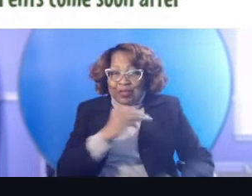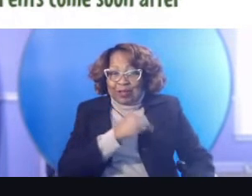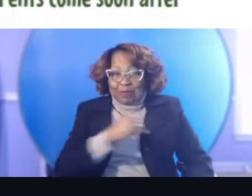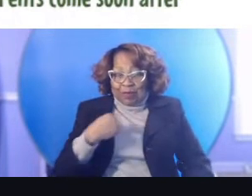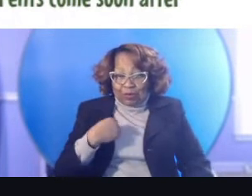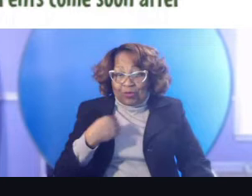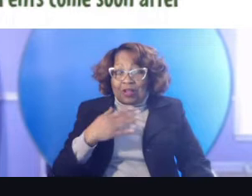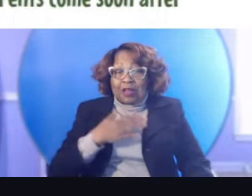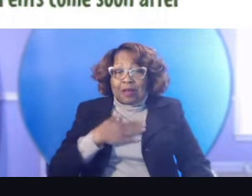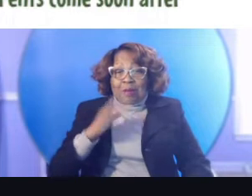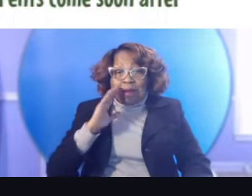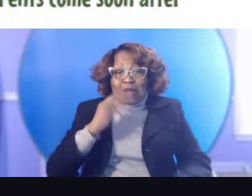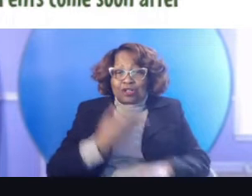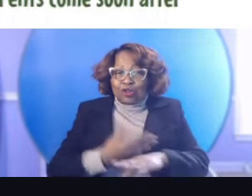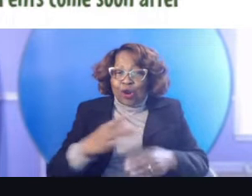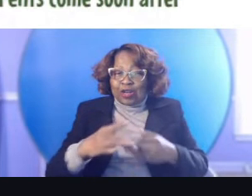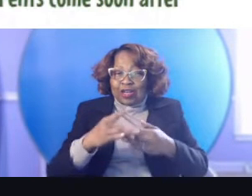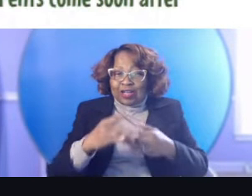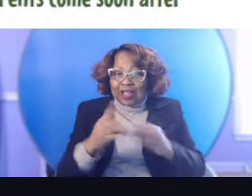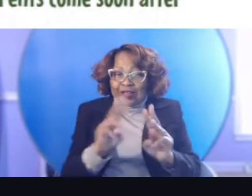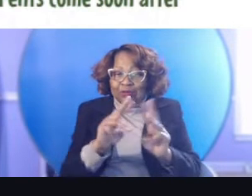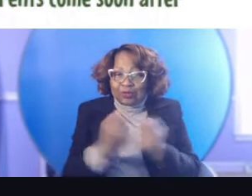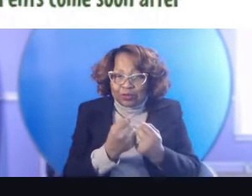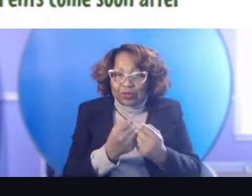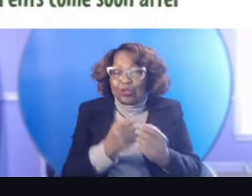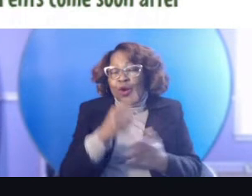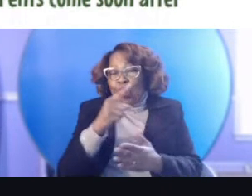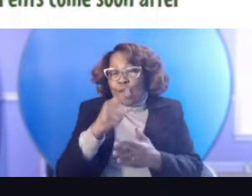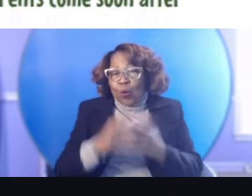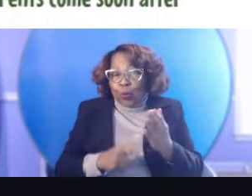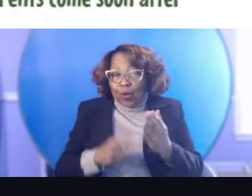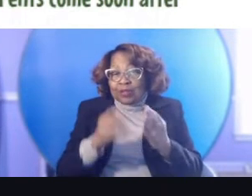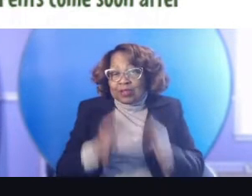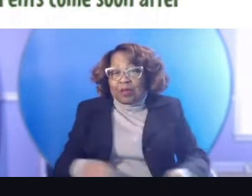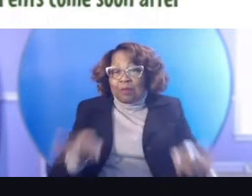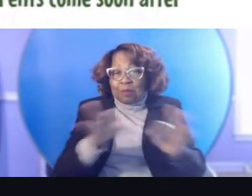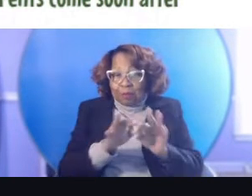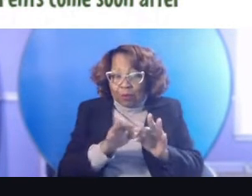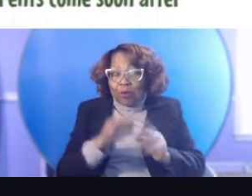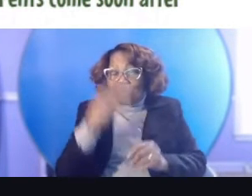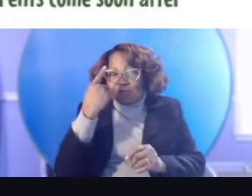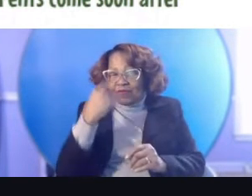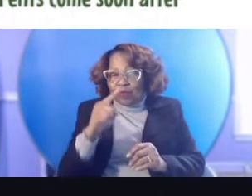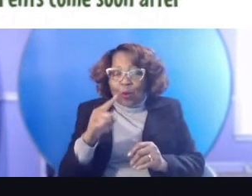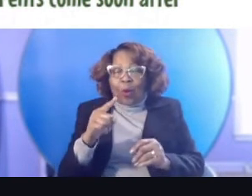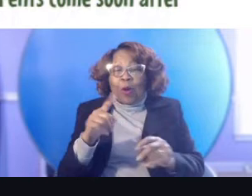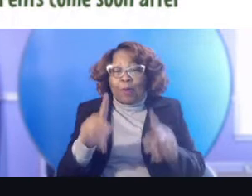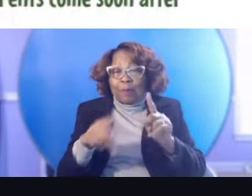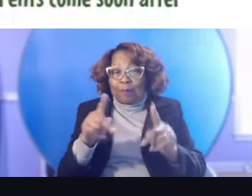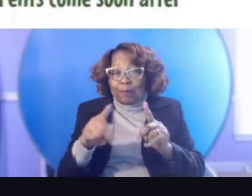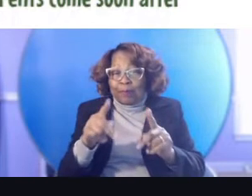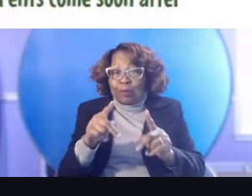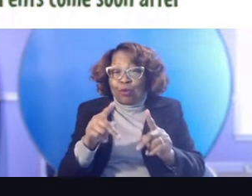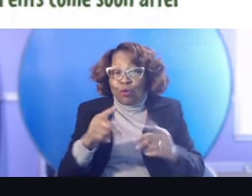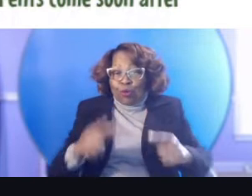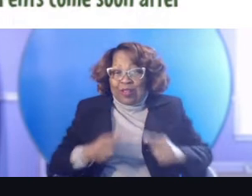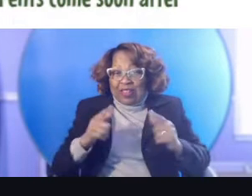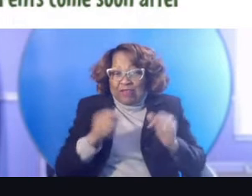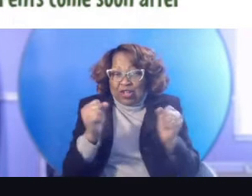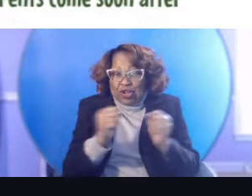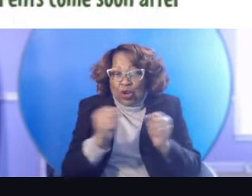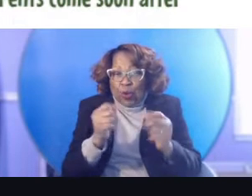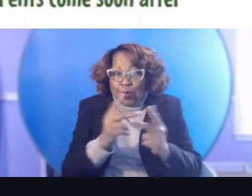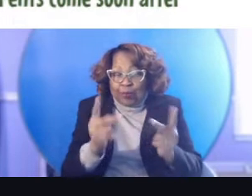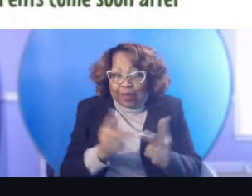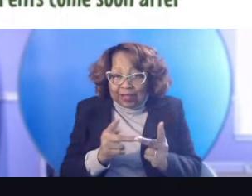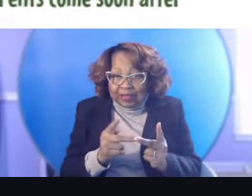my daughter led a session on winter seed sowing and why it's important for people in cold climates. Um, and, or why it's